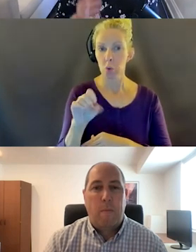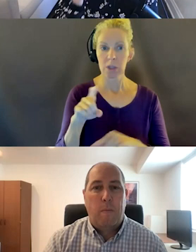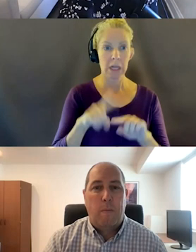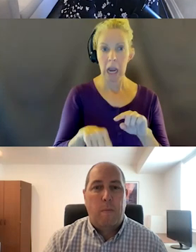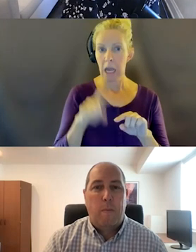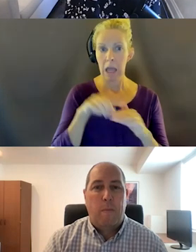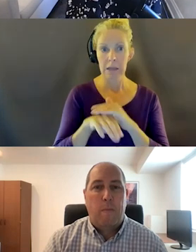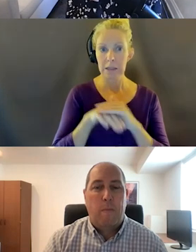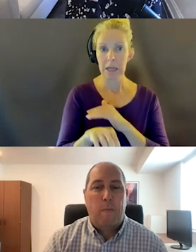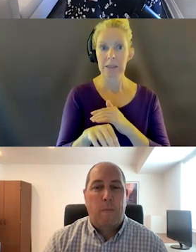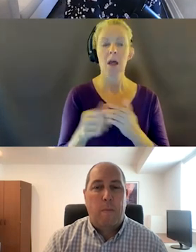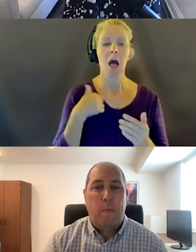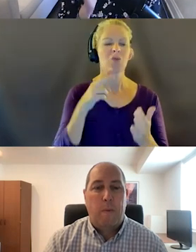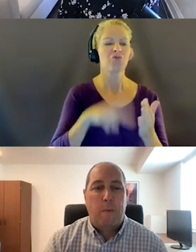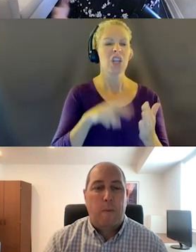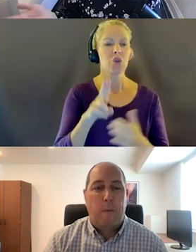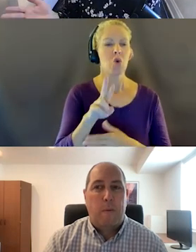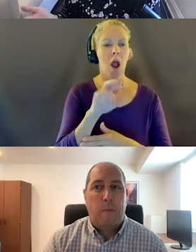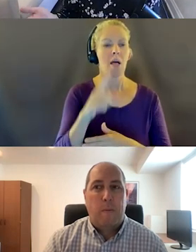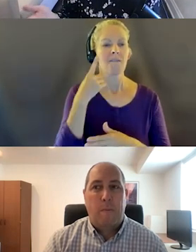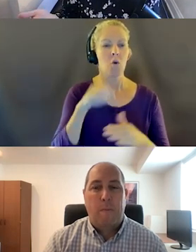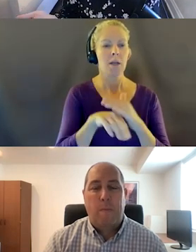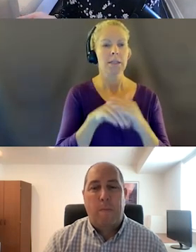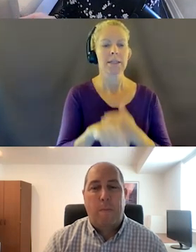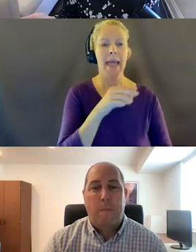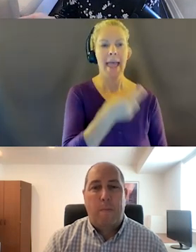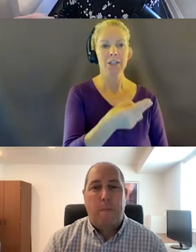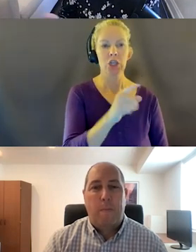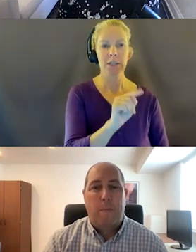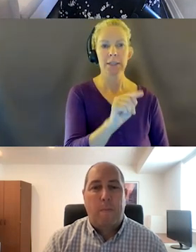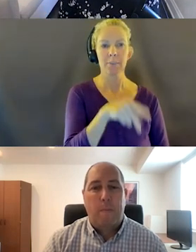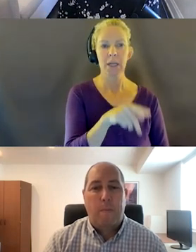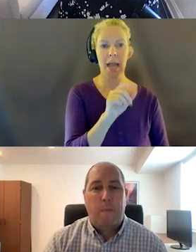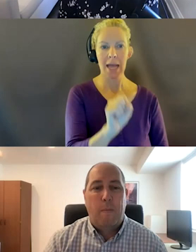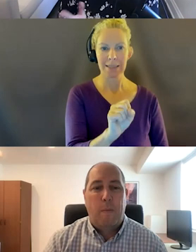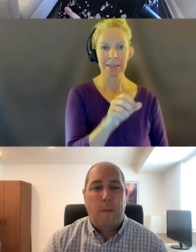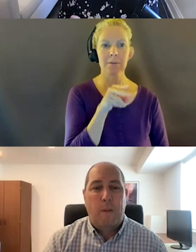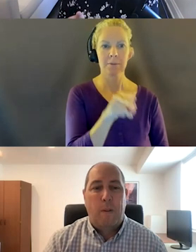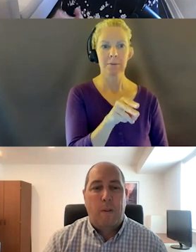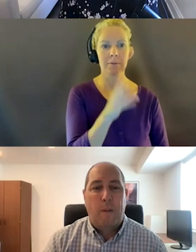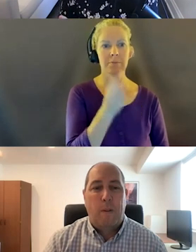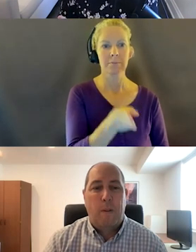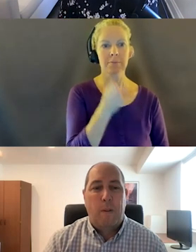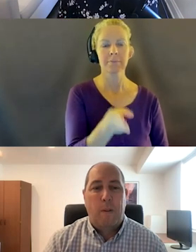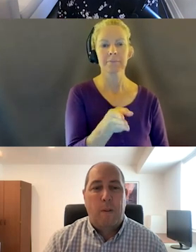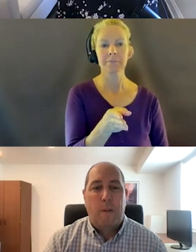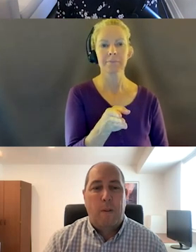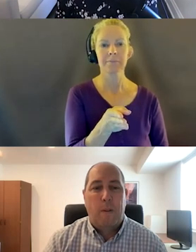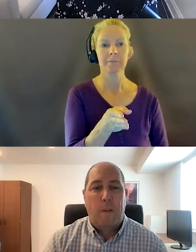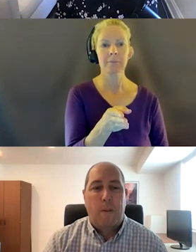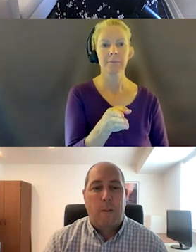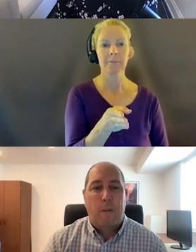standpoint, I'll read out the URL. So, it's the good old H-T-T-P-S colon forward slash forward slash.